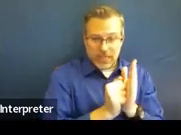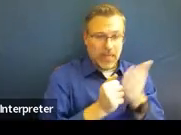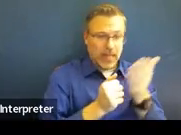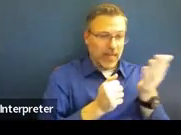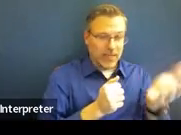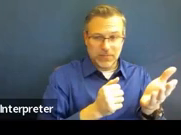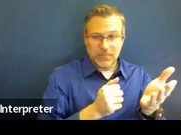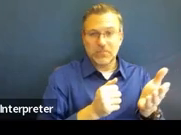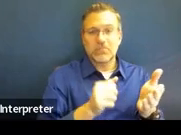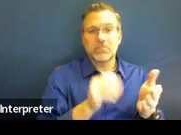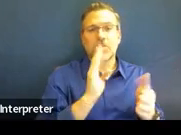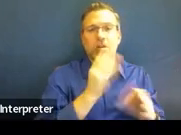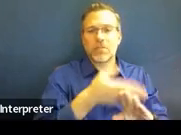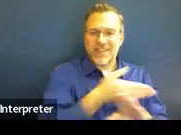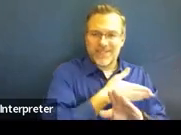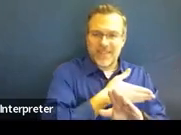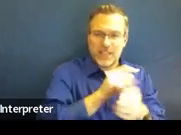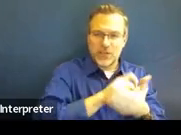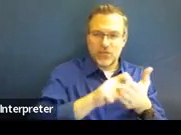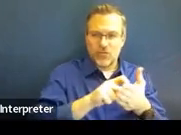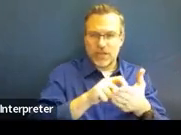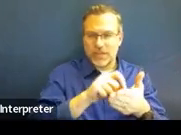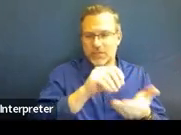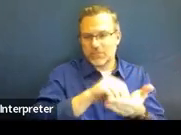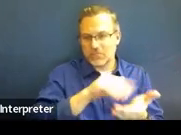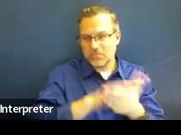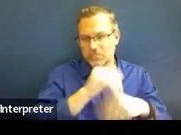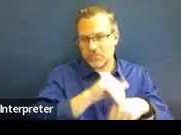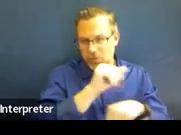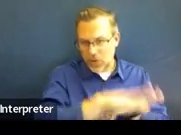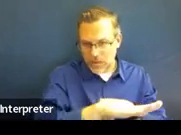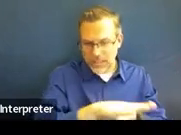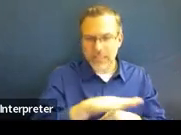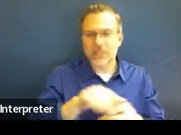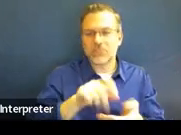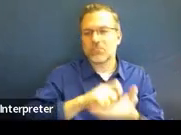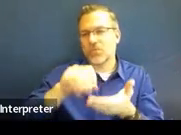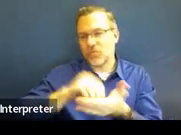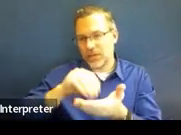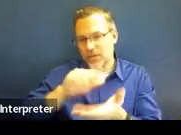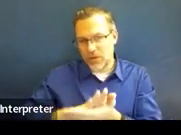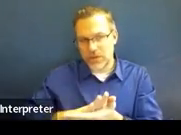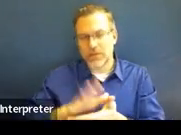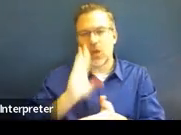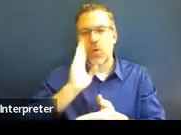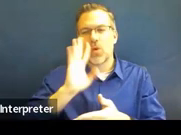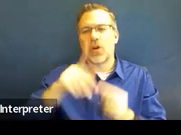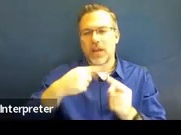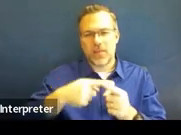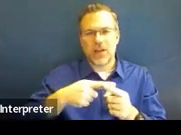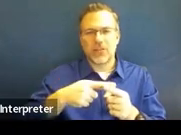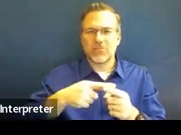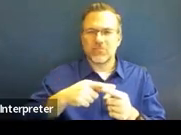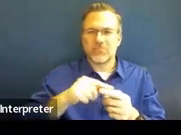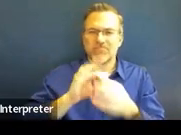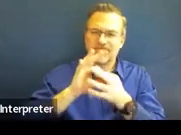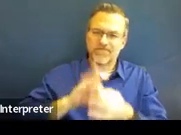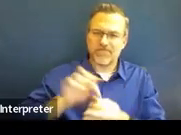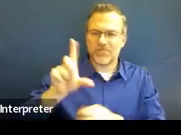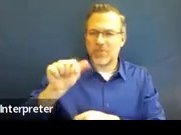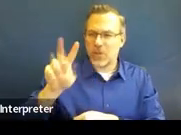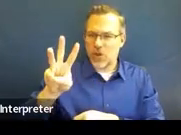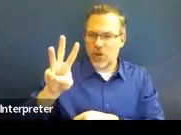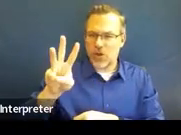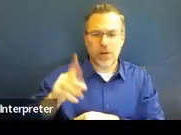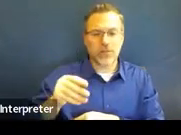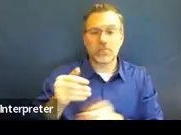we will talk about the importance of the written notice and case law. There are some commonly asked questions also included here.